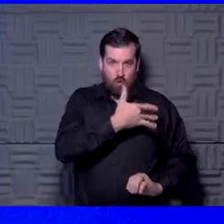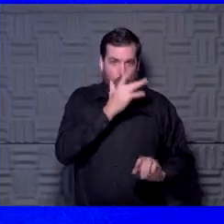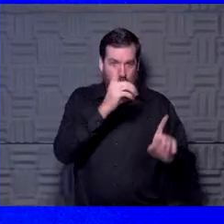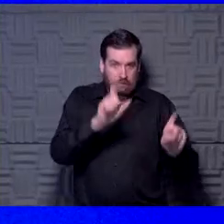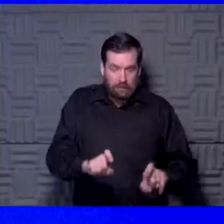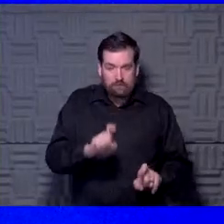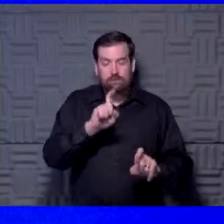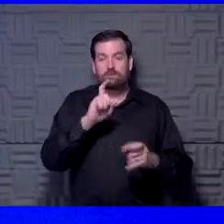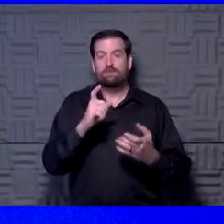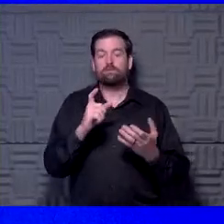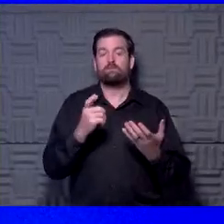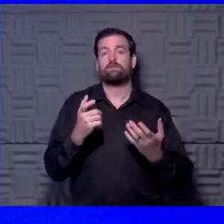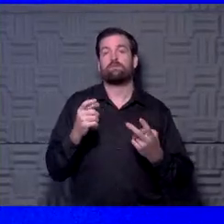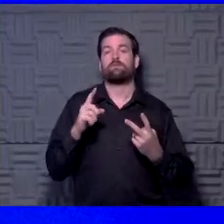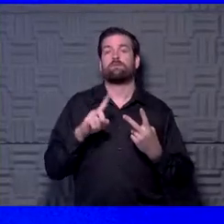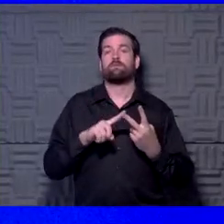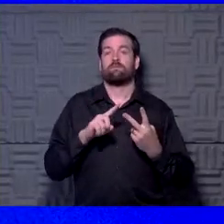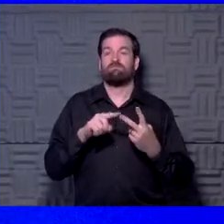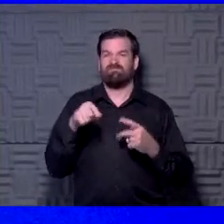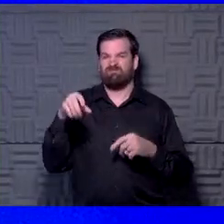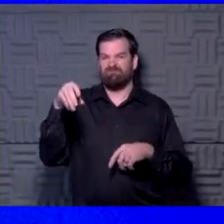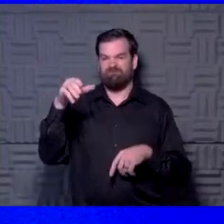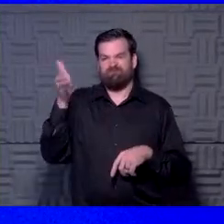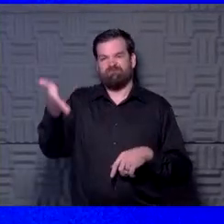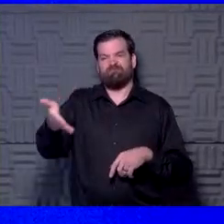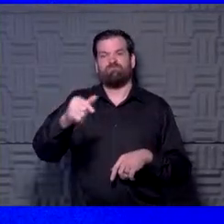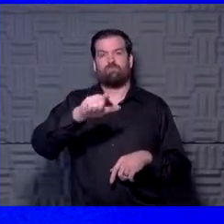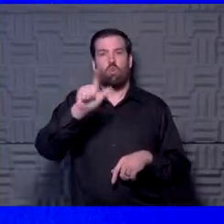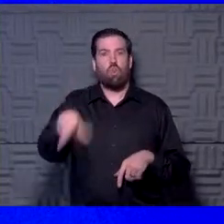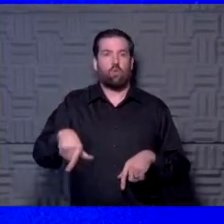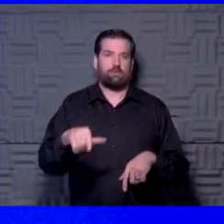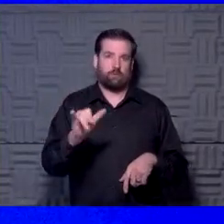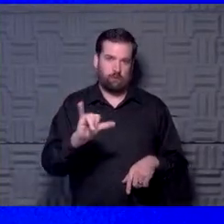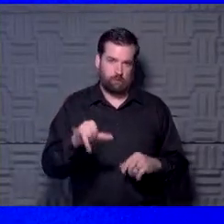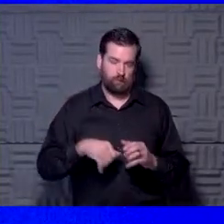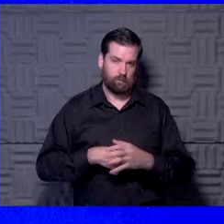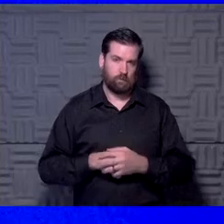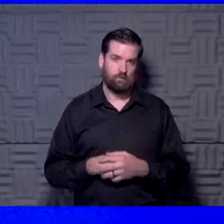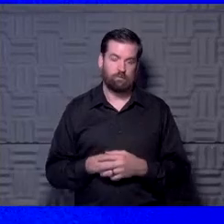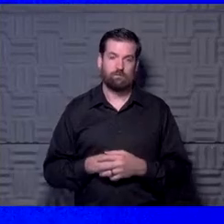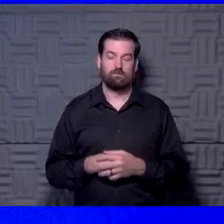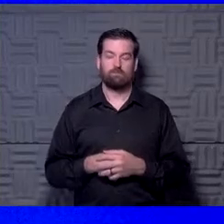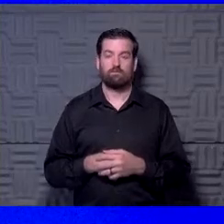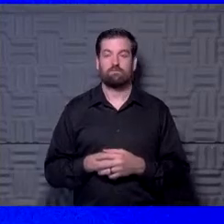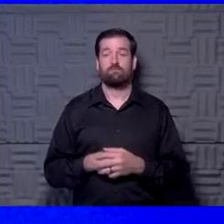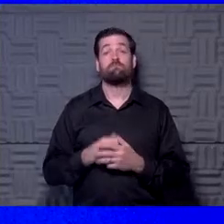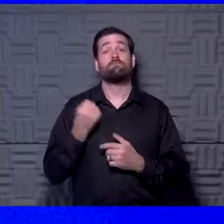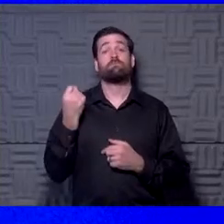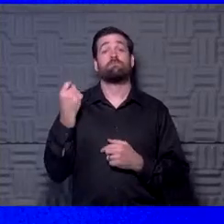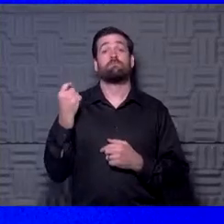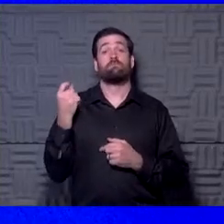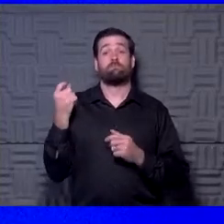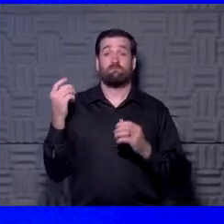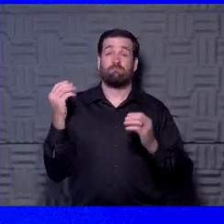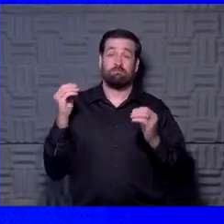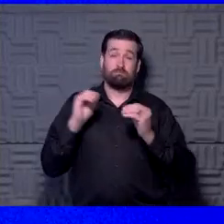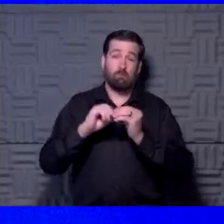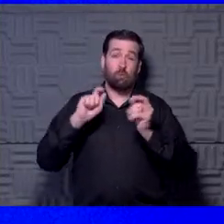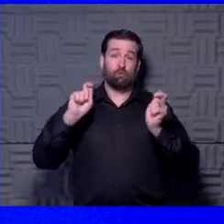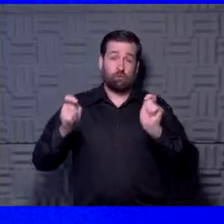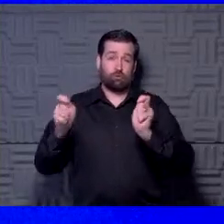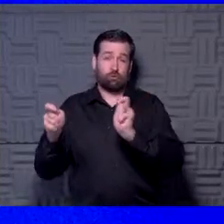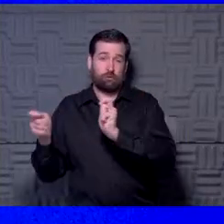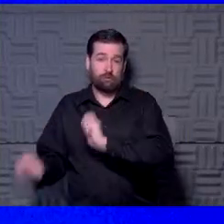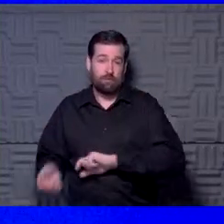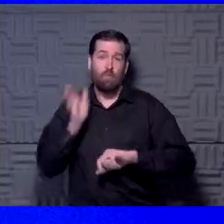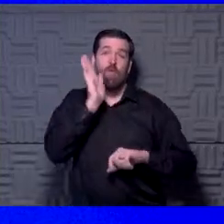evaluated there in Lawrence as well. So there will be further evolution of this. But right now,